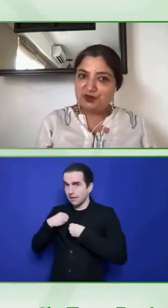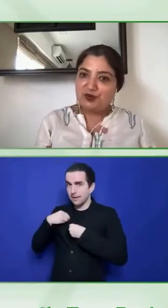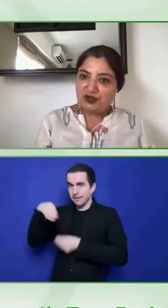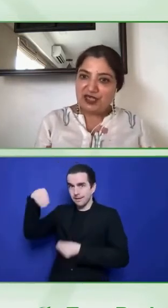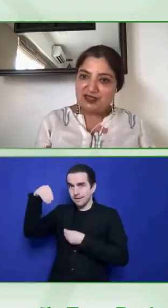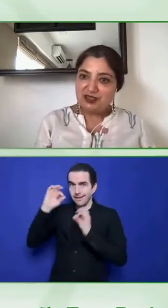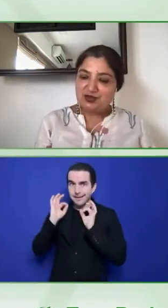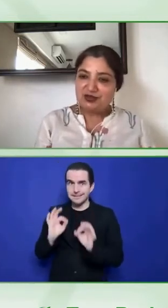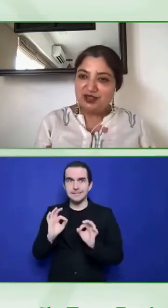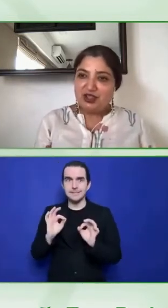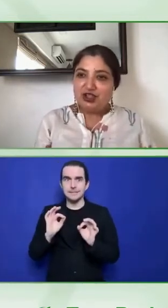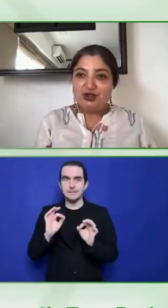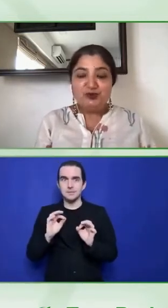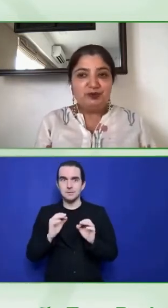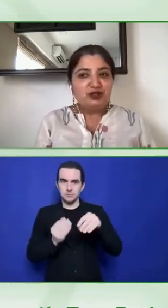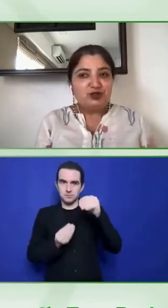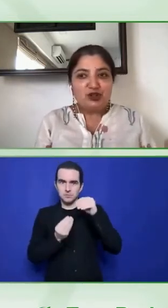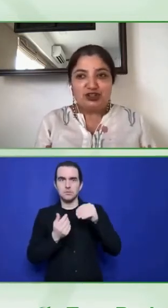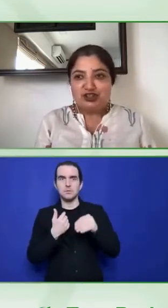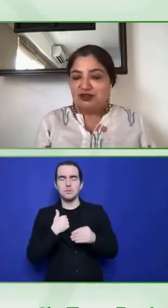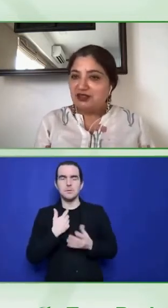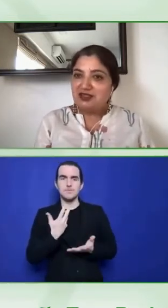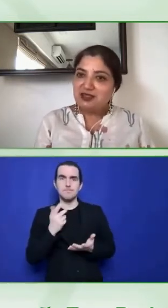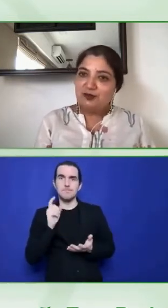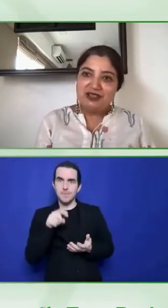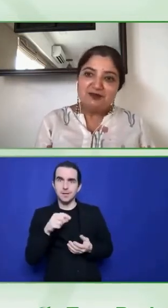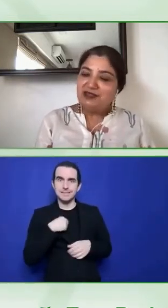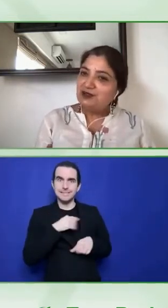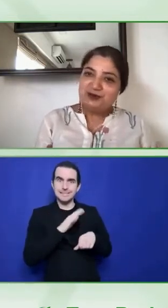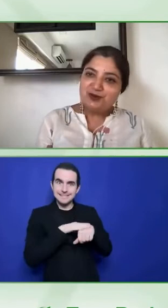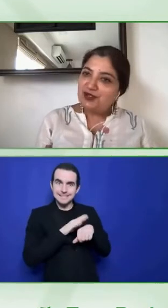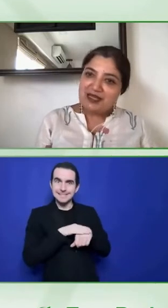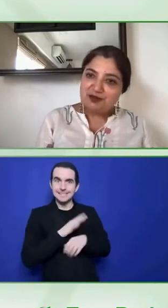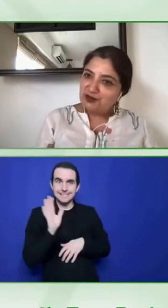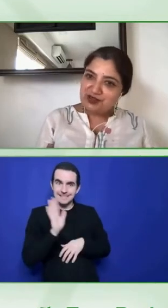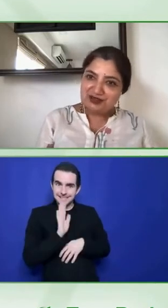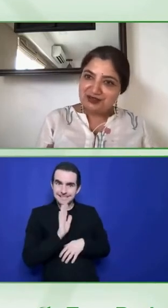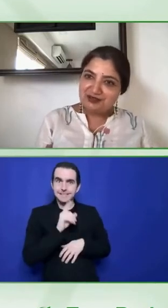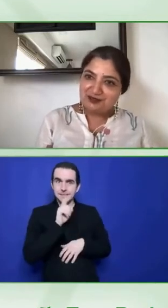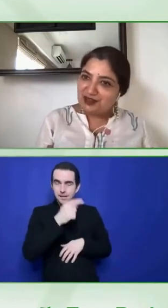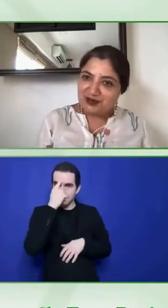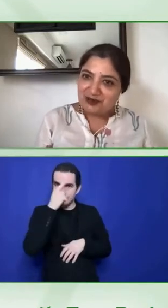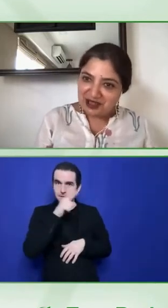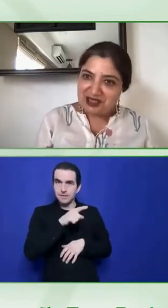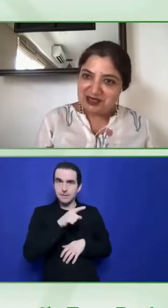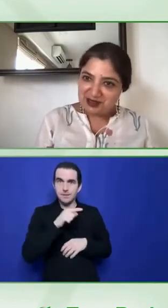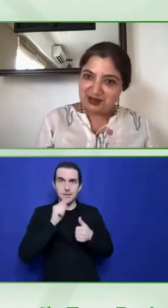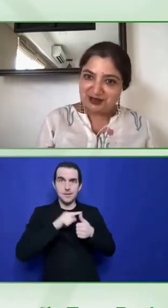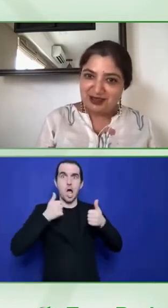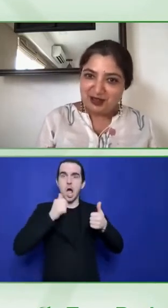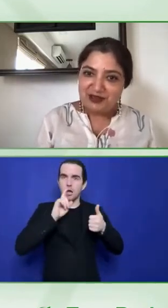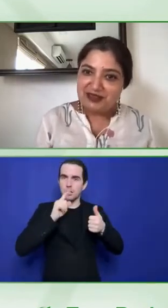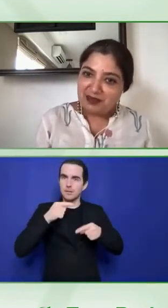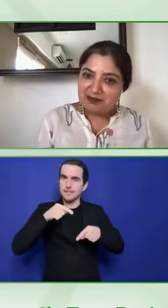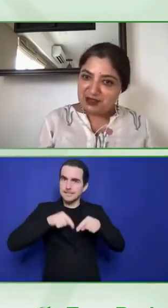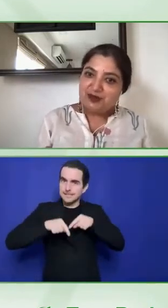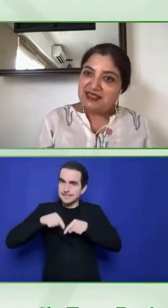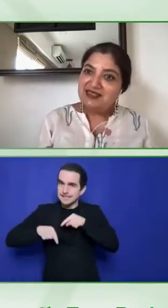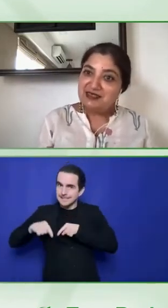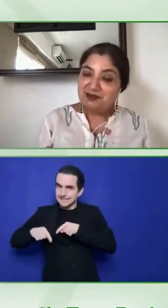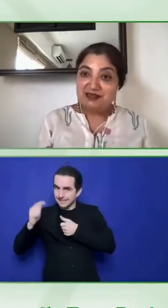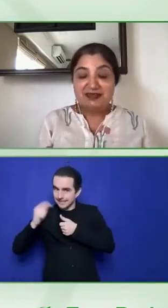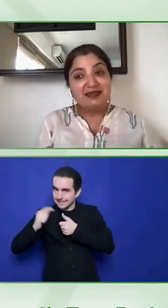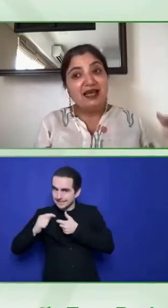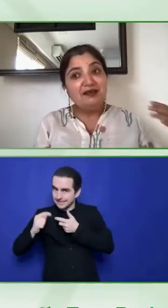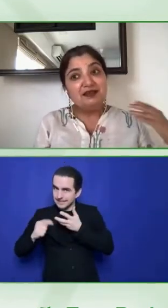vision for your organization. You would be shocked to know that there are so many companies who do not have a vision for their organization when it comes